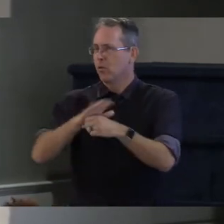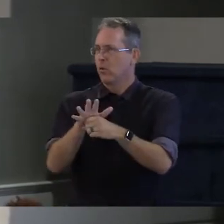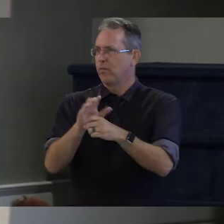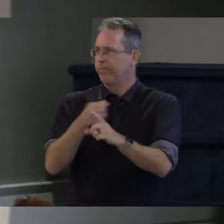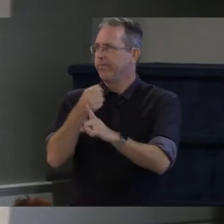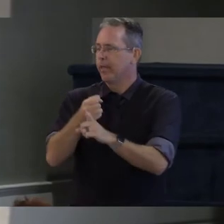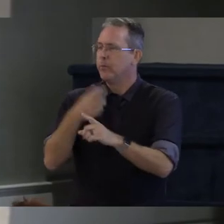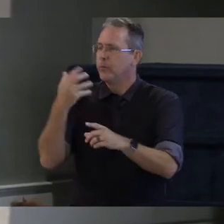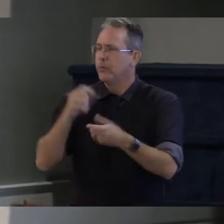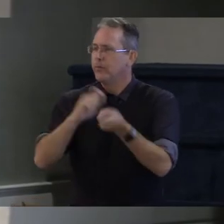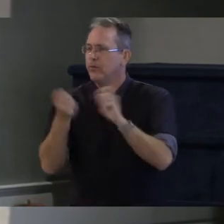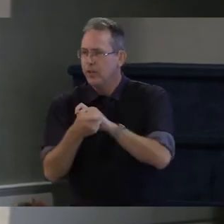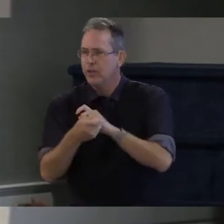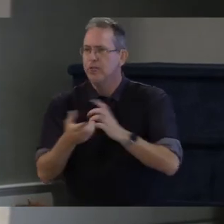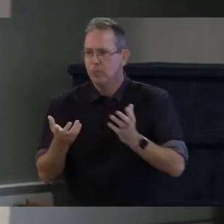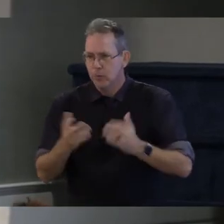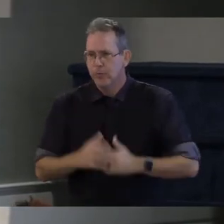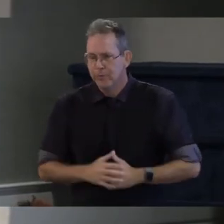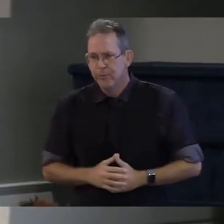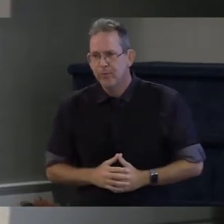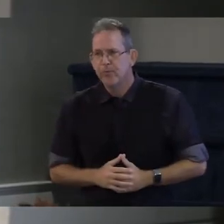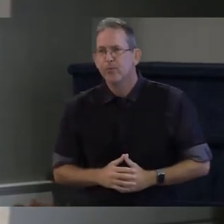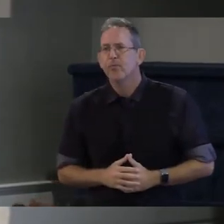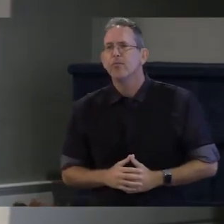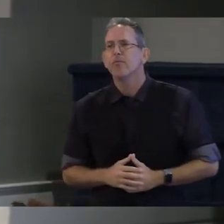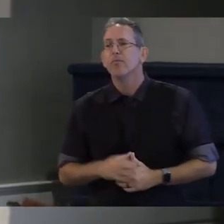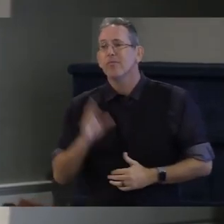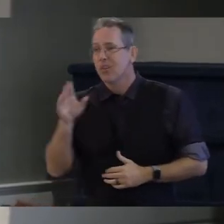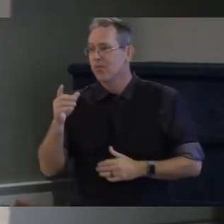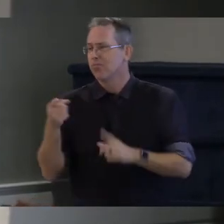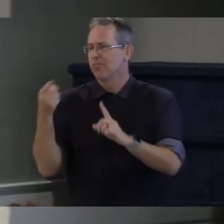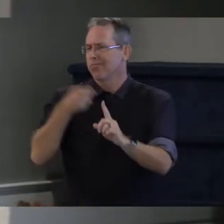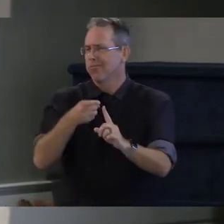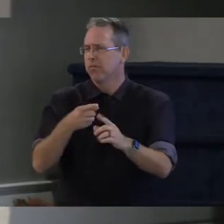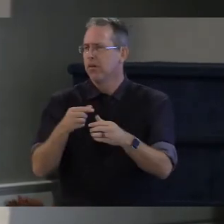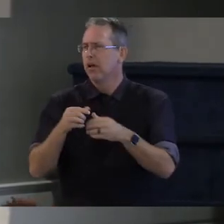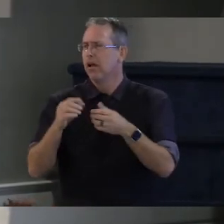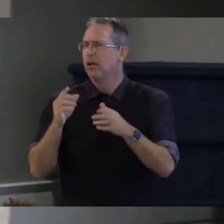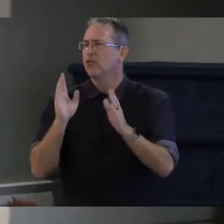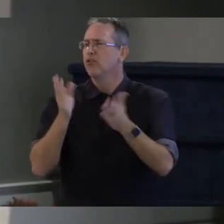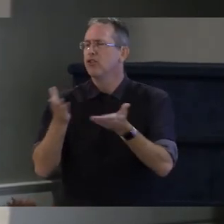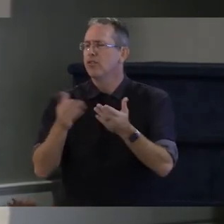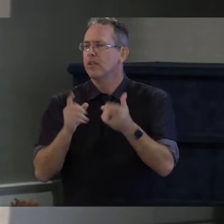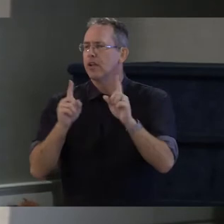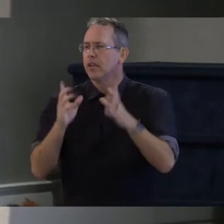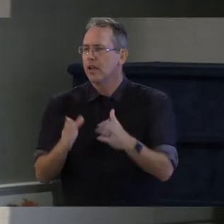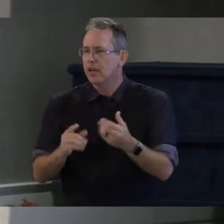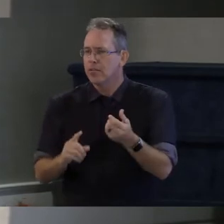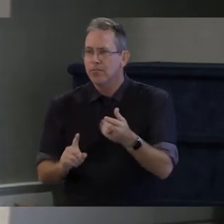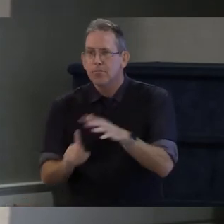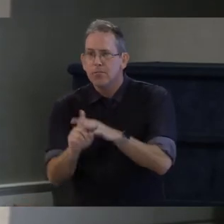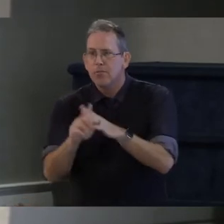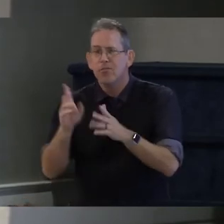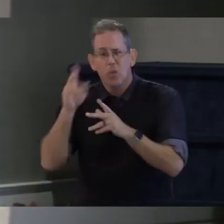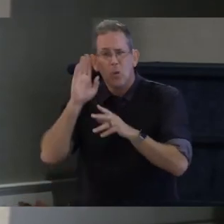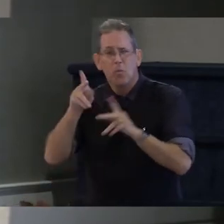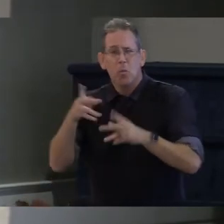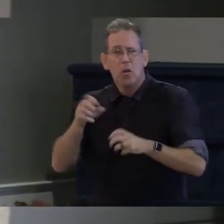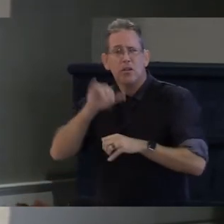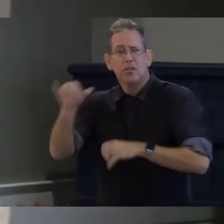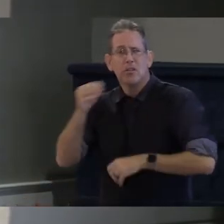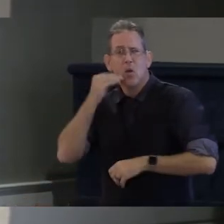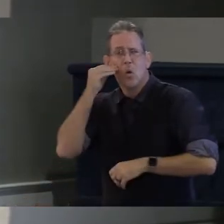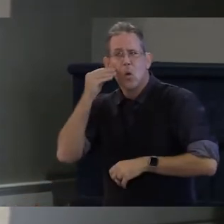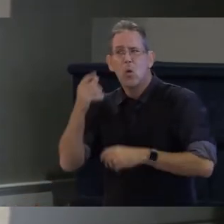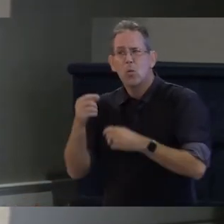um it means where we have enough workers that individuals can stay in their home that and that is dignity being able